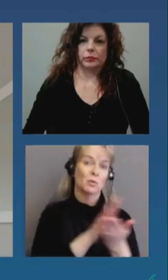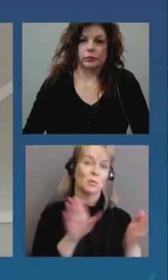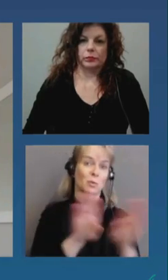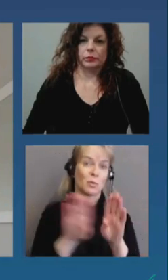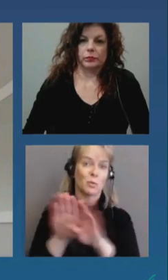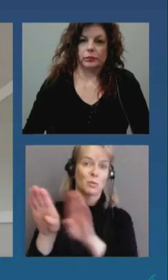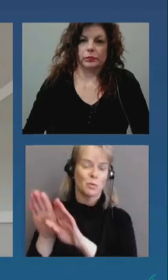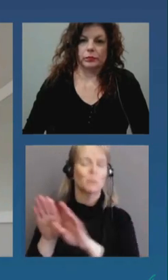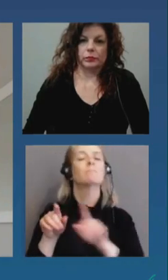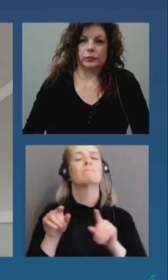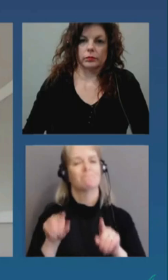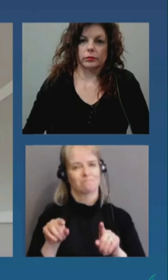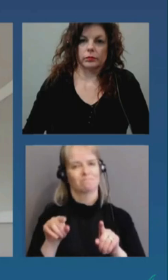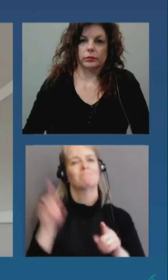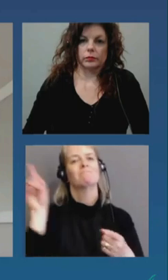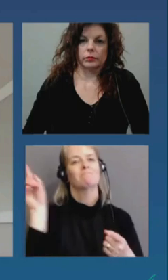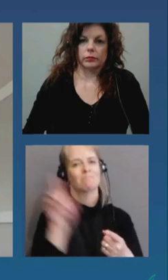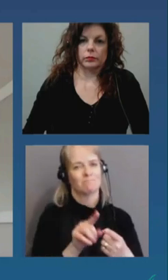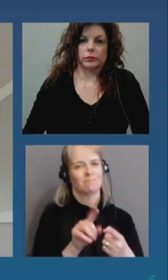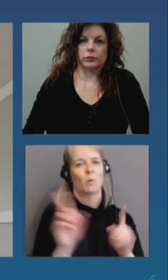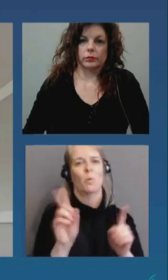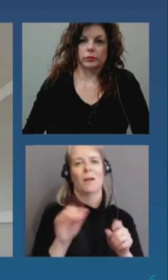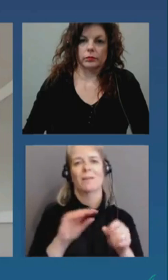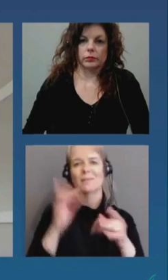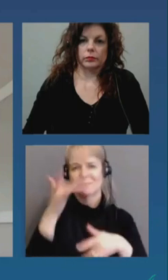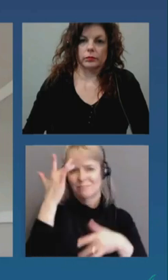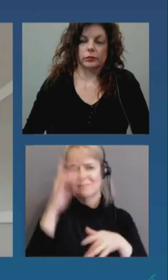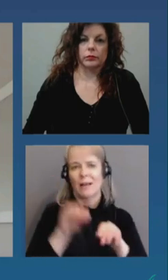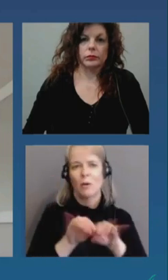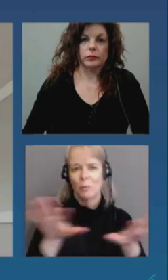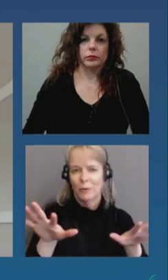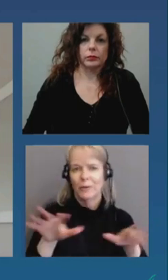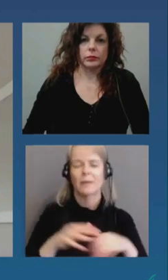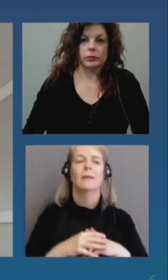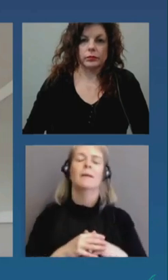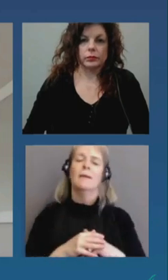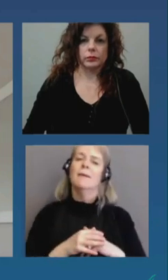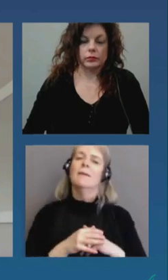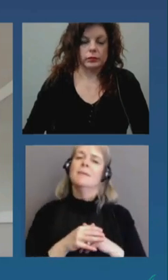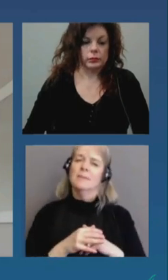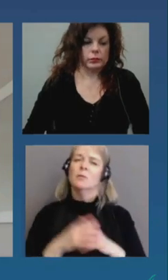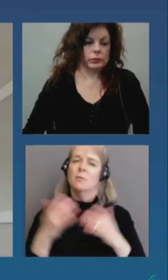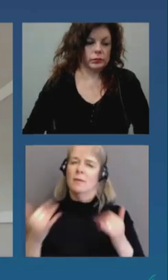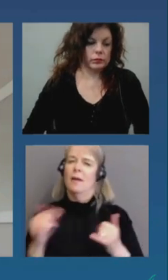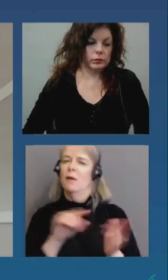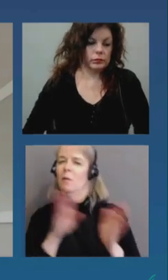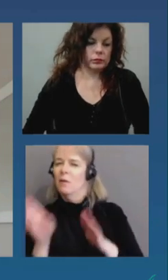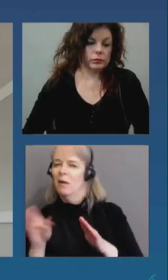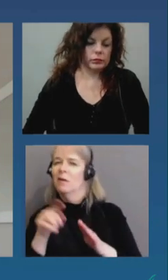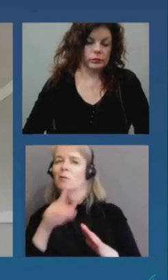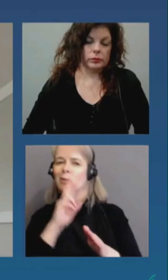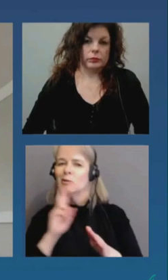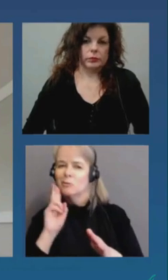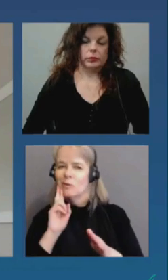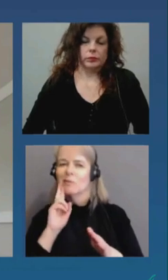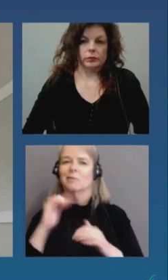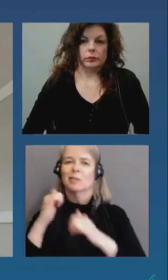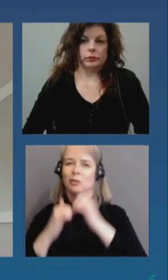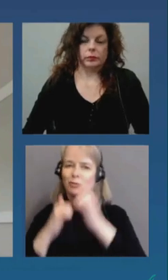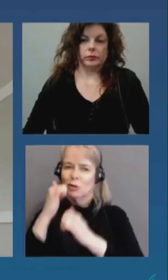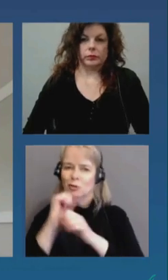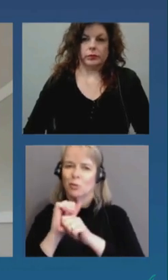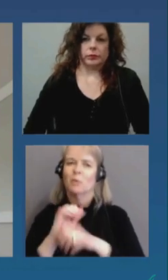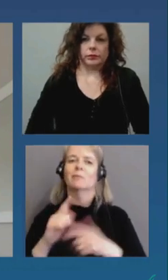there does that answer your question uh i kind of so what you're saying is that it's it's more